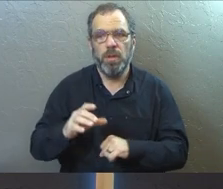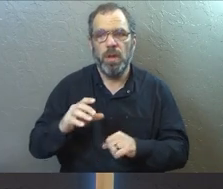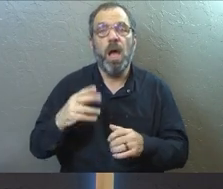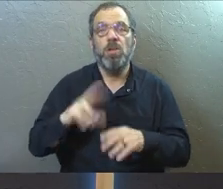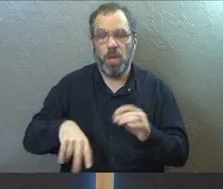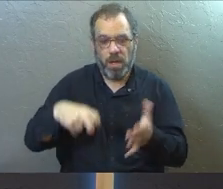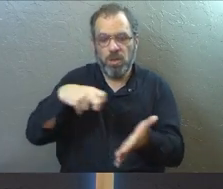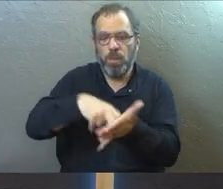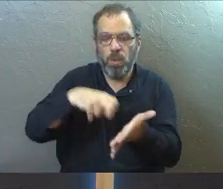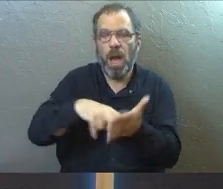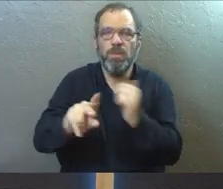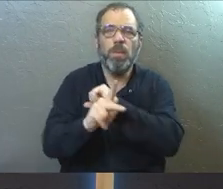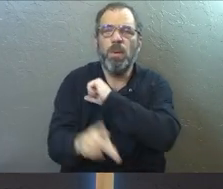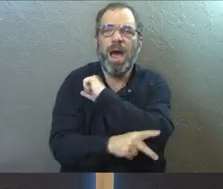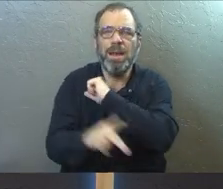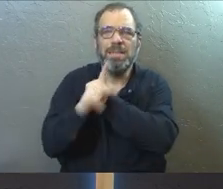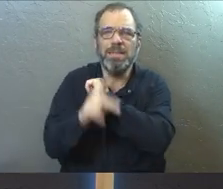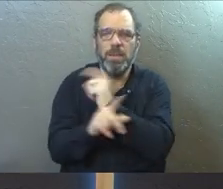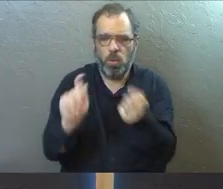Protestant Reformation.